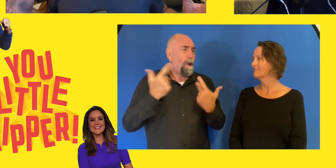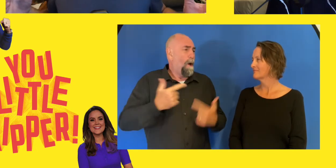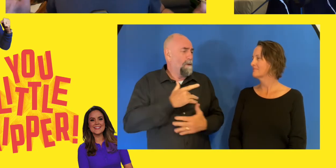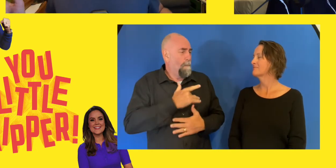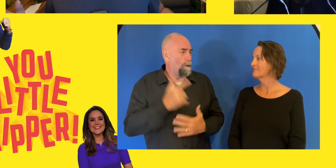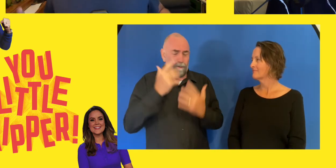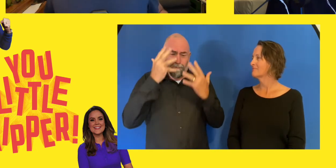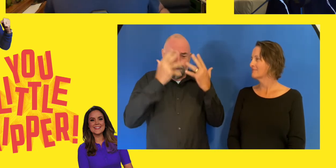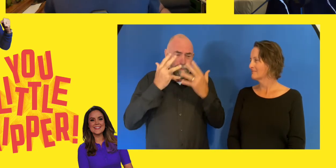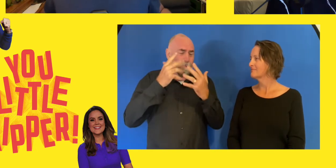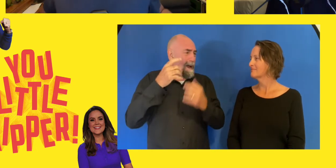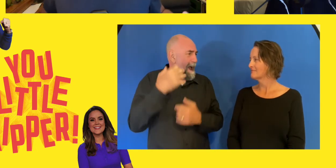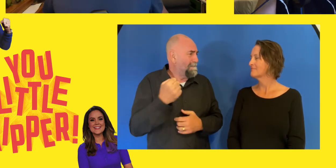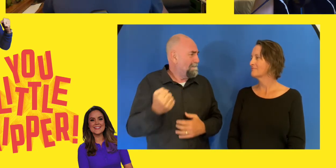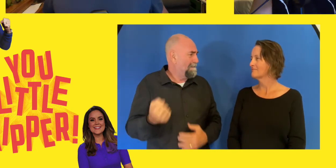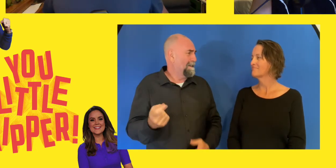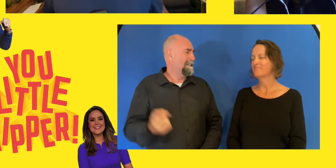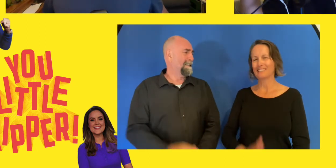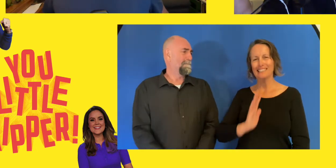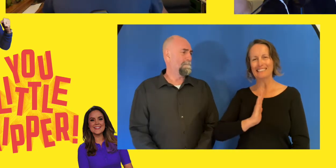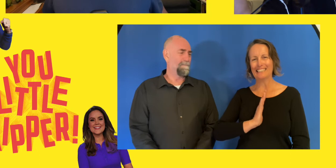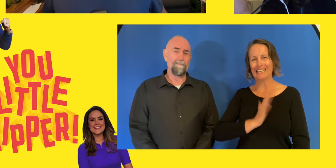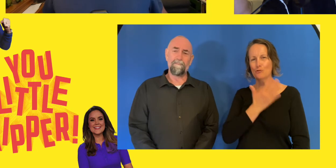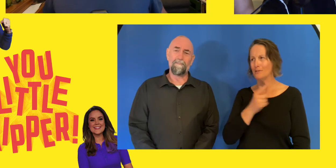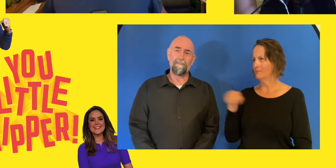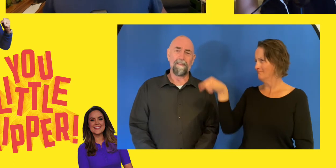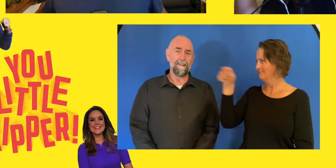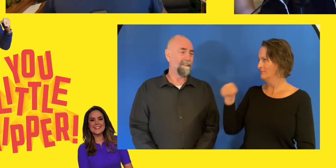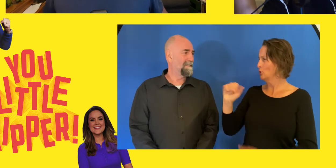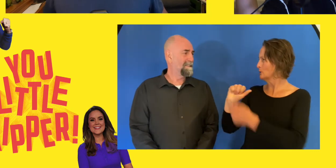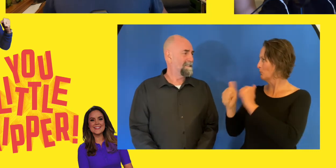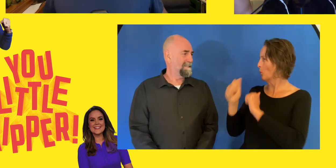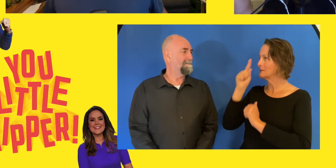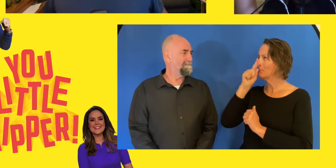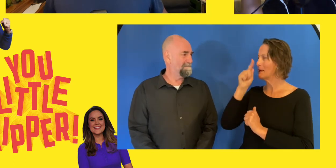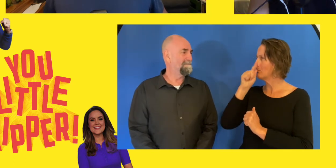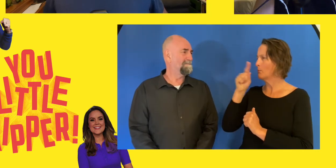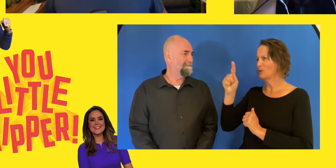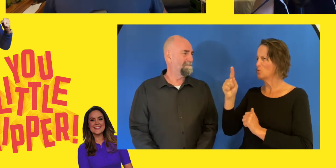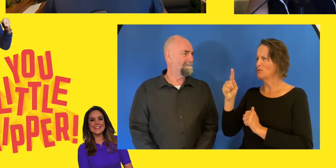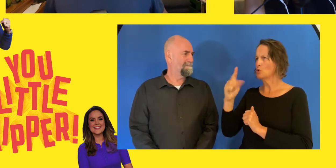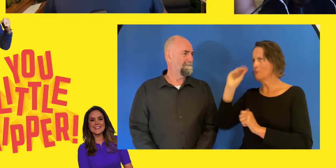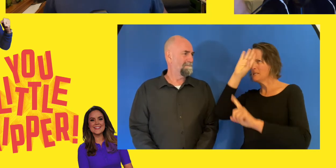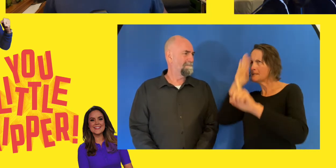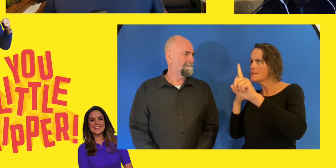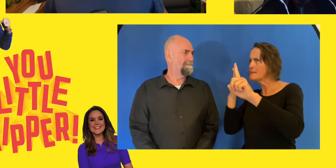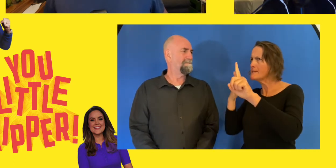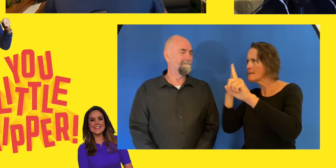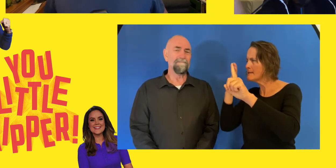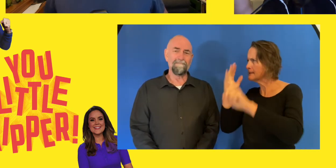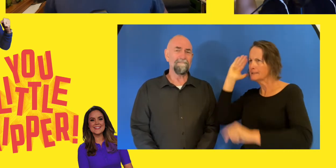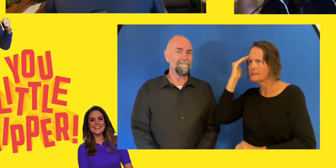so many emotions running around. I find it so interesting with you athletes because you're so, you're such high